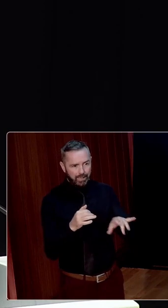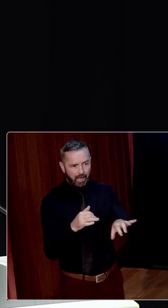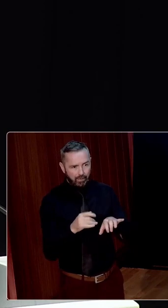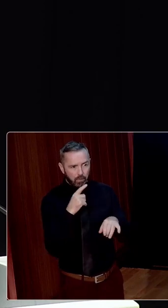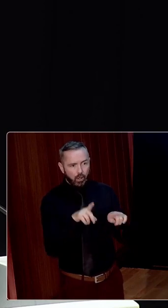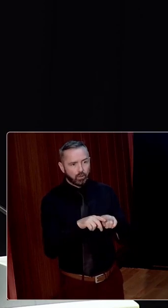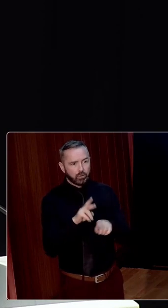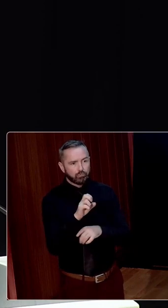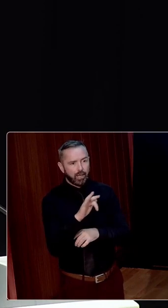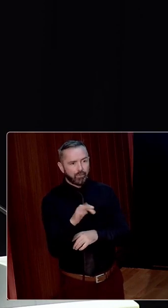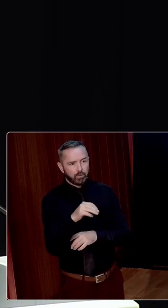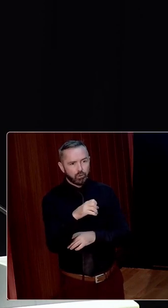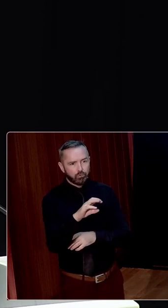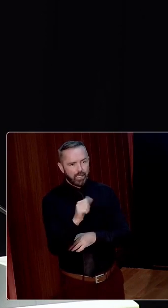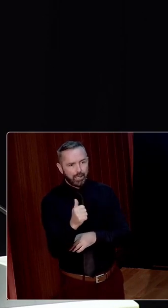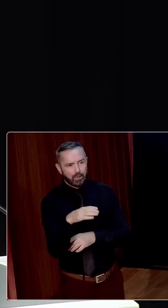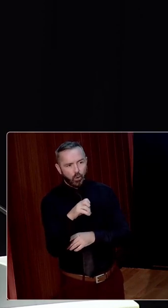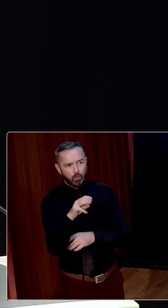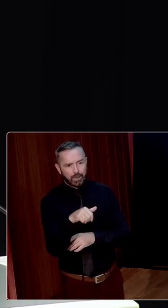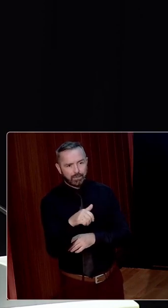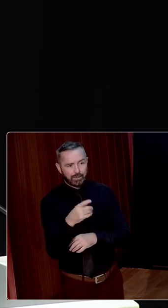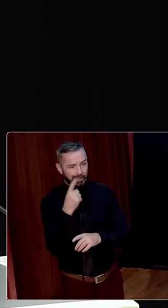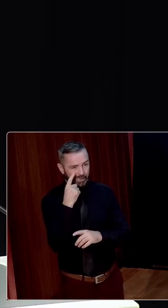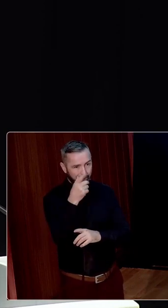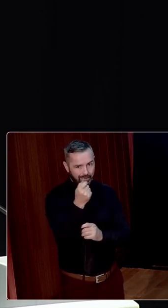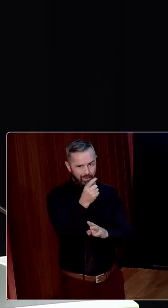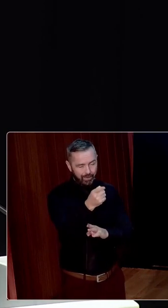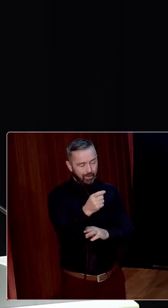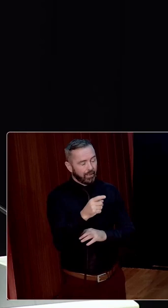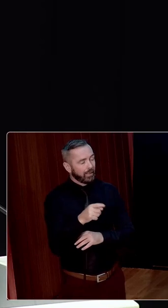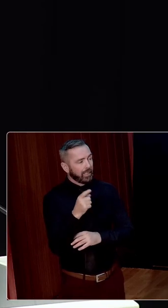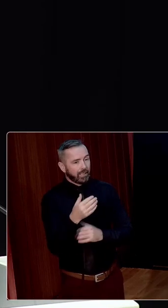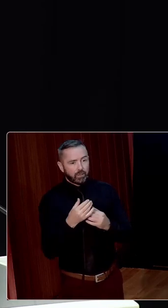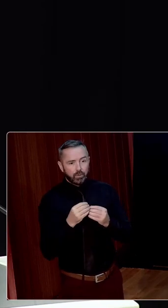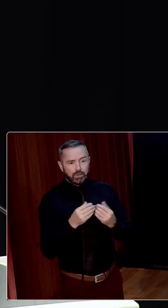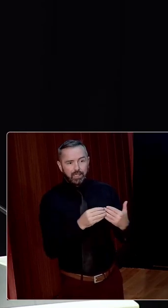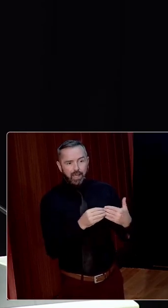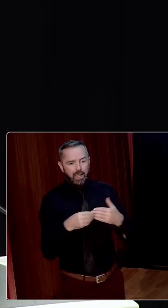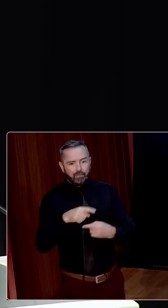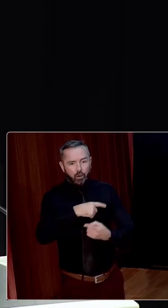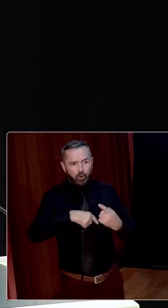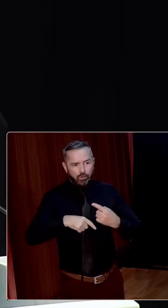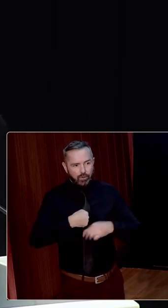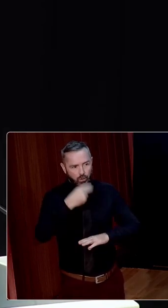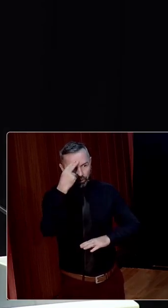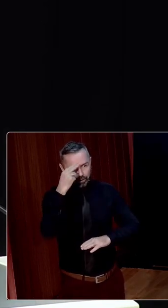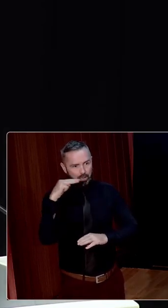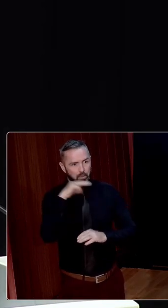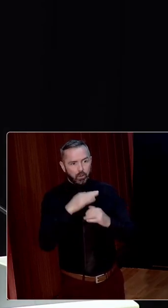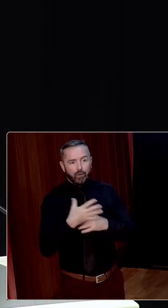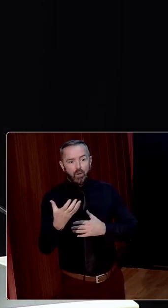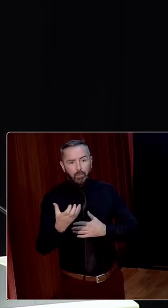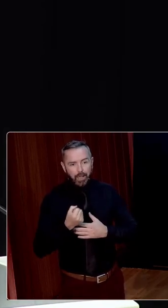Marie Coleman's wonderful work, she's sitting at the back there, on the Pensions Act, because Marie was ahead of all of us in understanding the importance of the